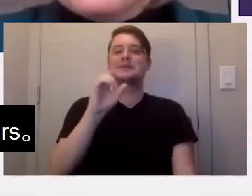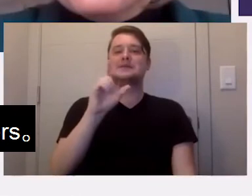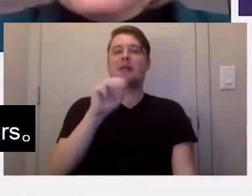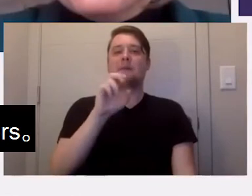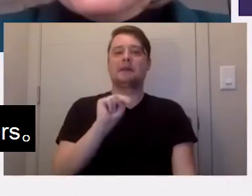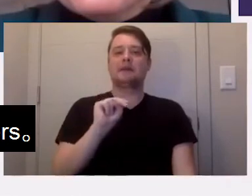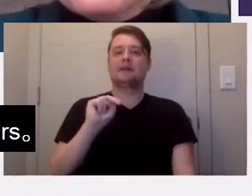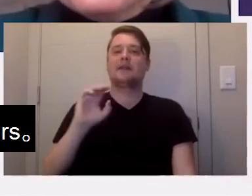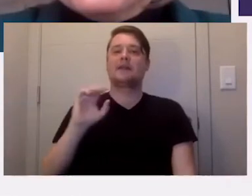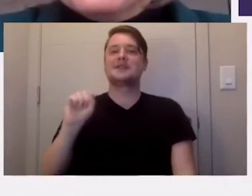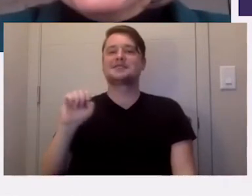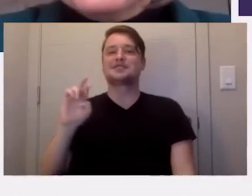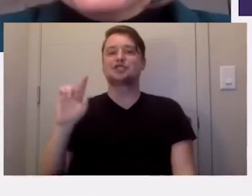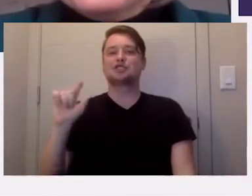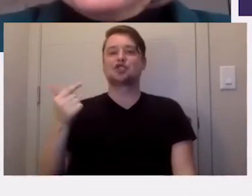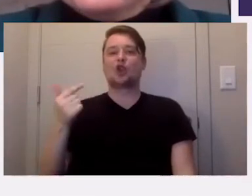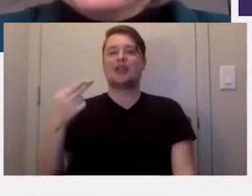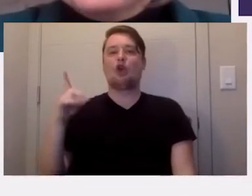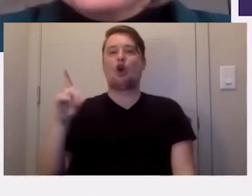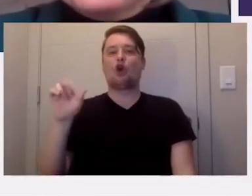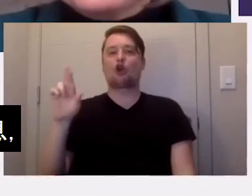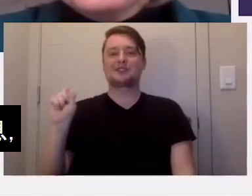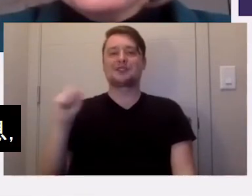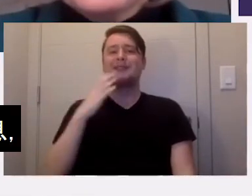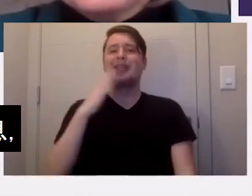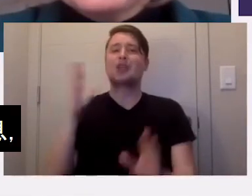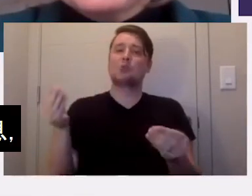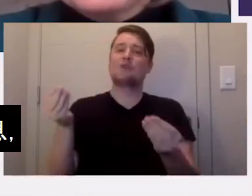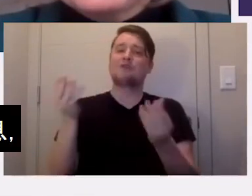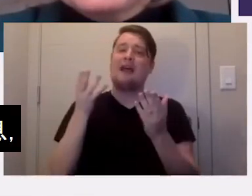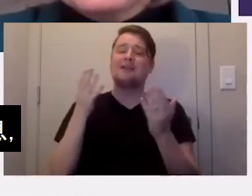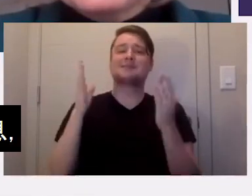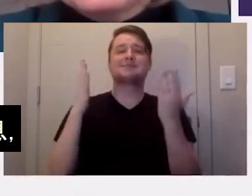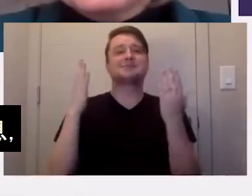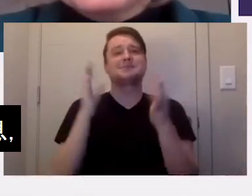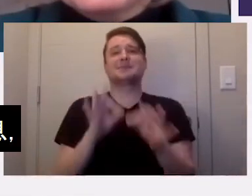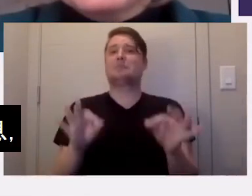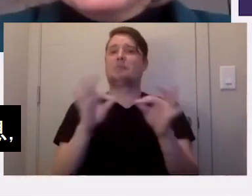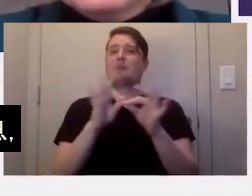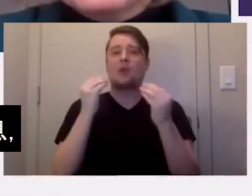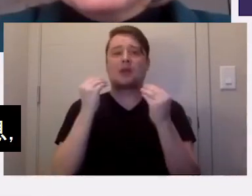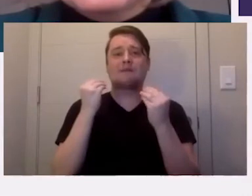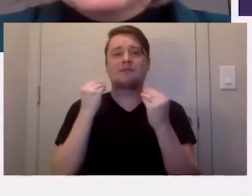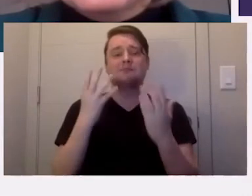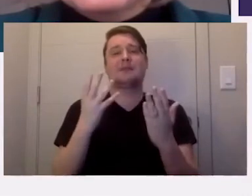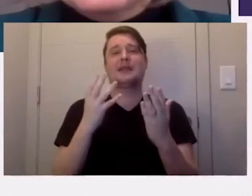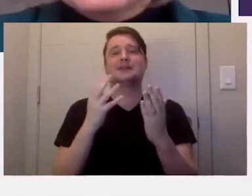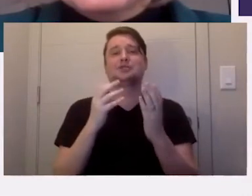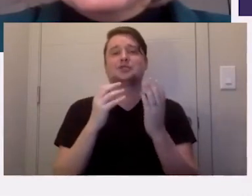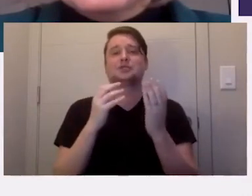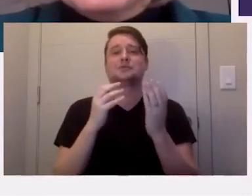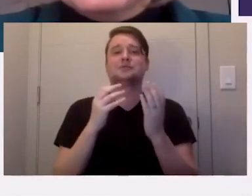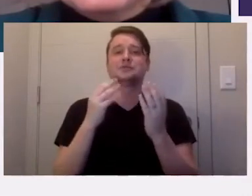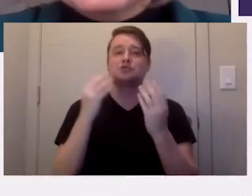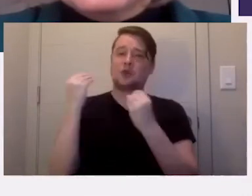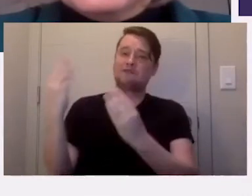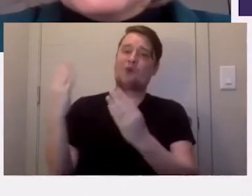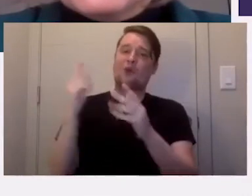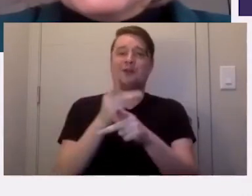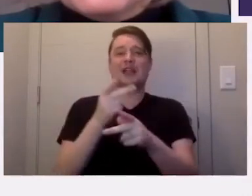Harters. Thank you for joining us today and providing us with such important information to keep caregivers informed.